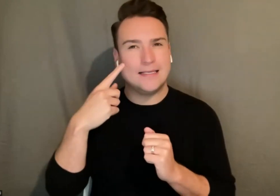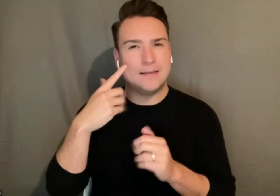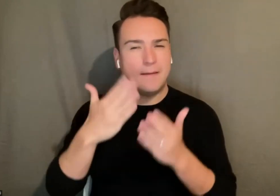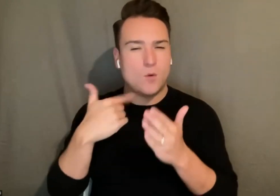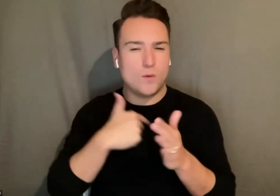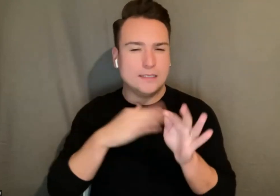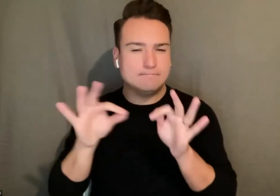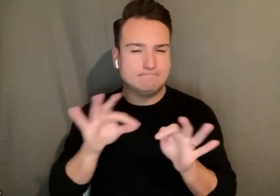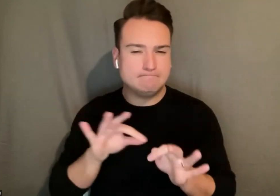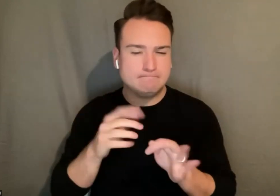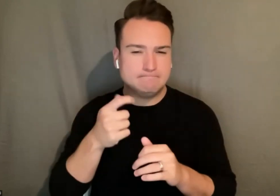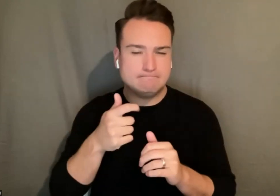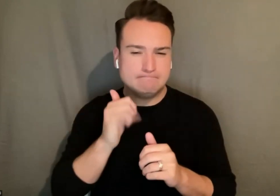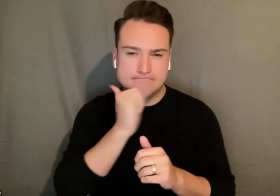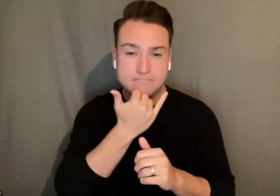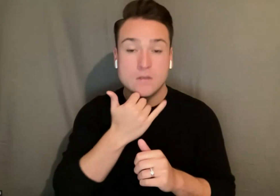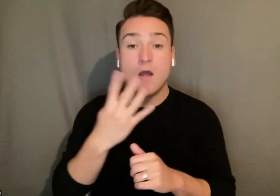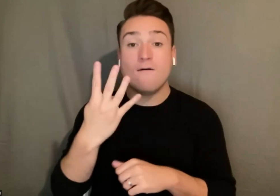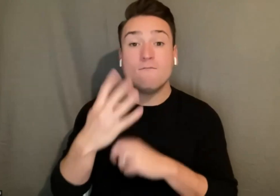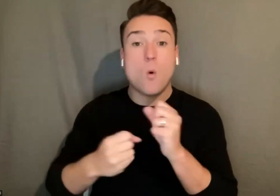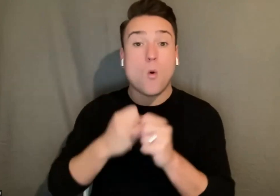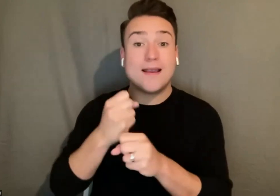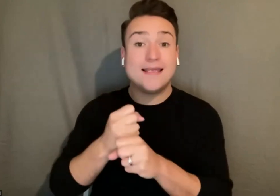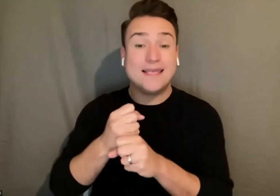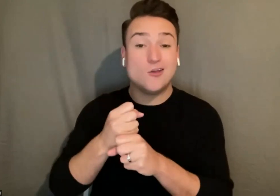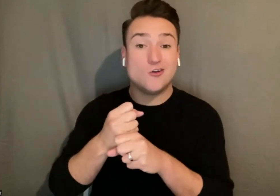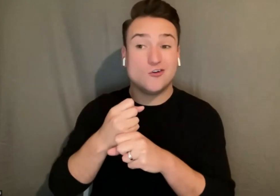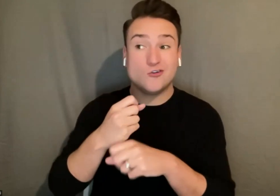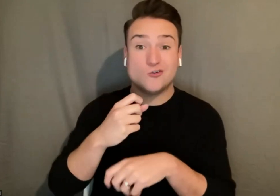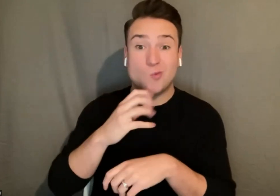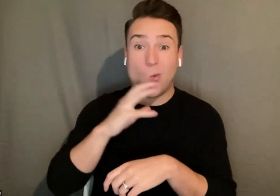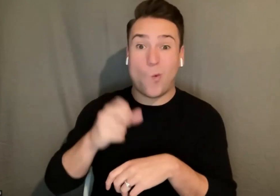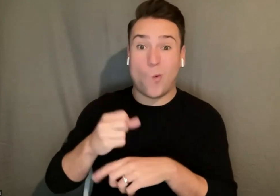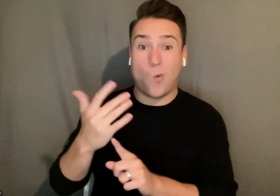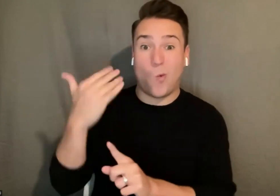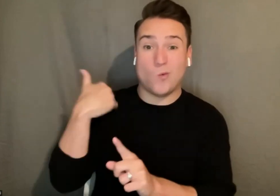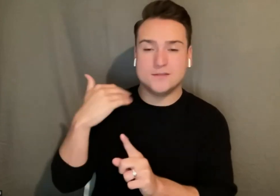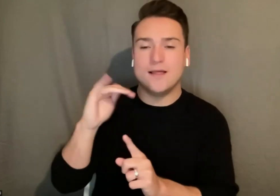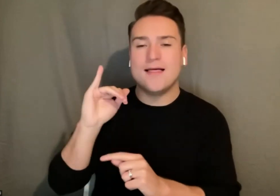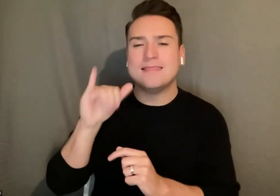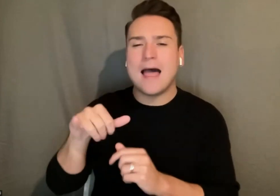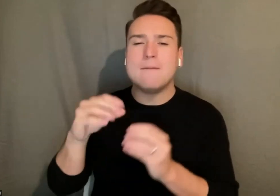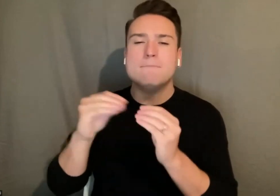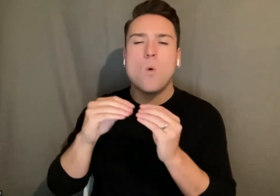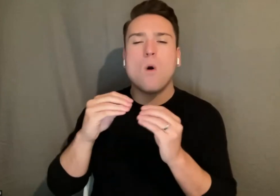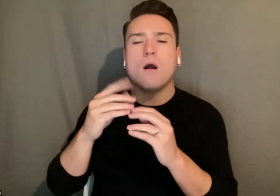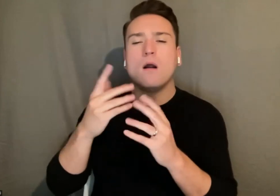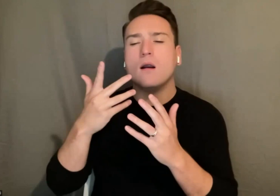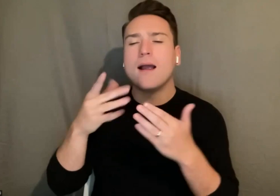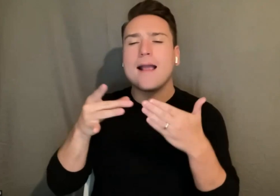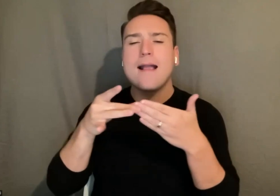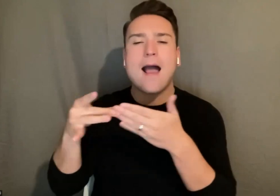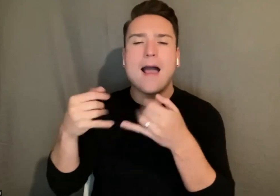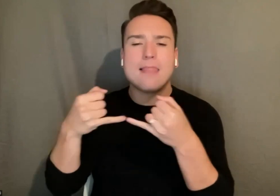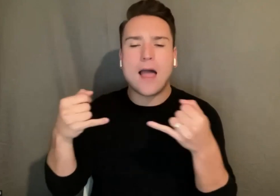that the four year old um that is more of a guideline than a requirement. We're not going to say that